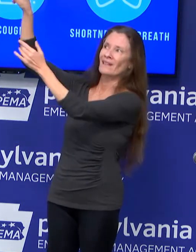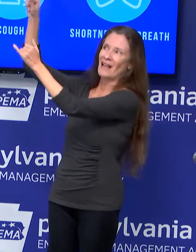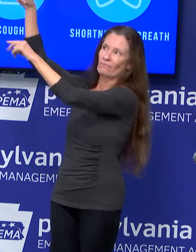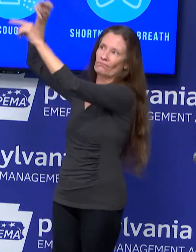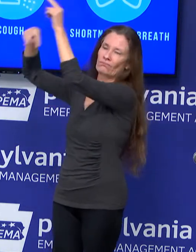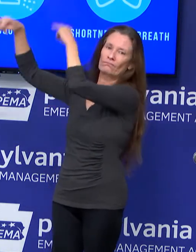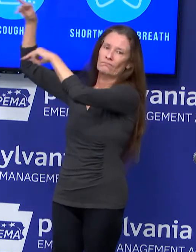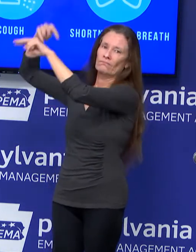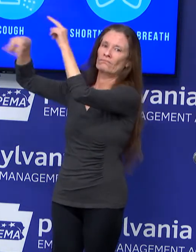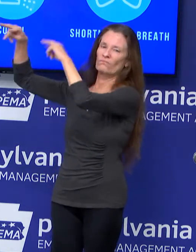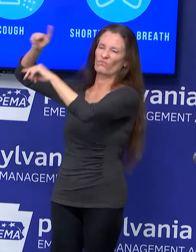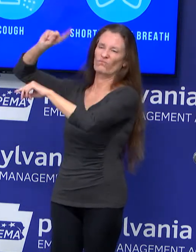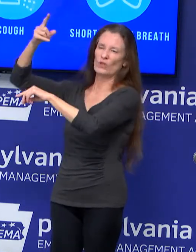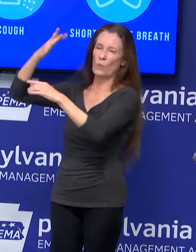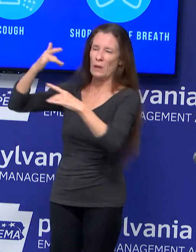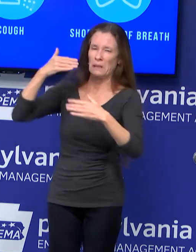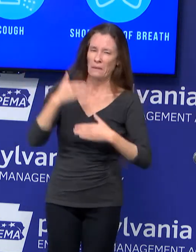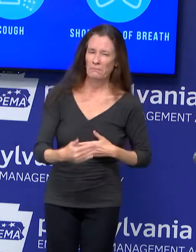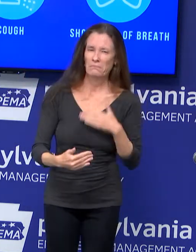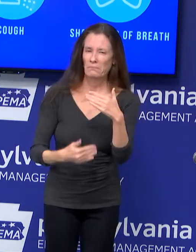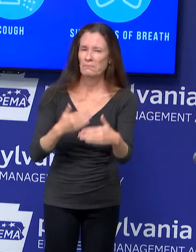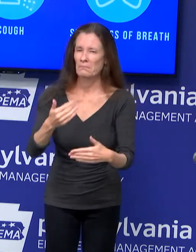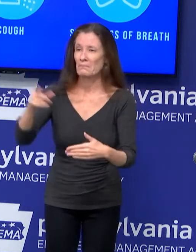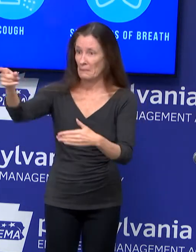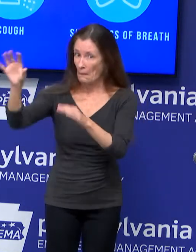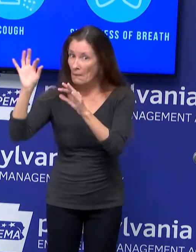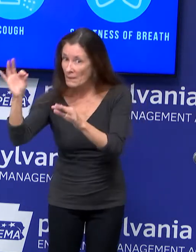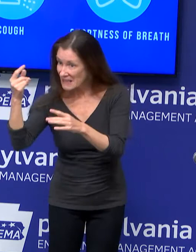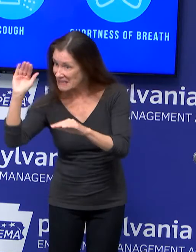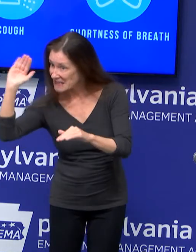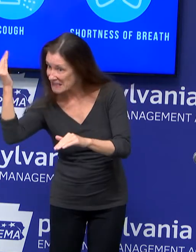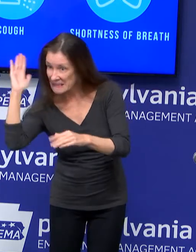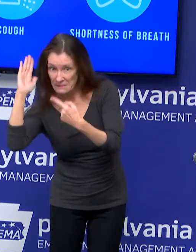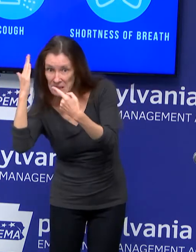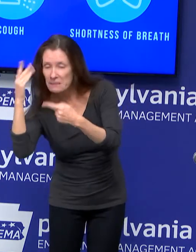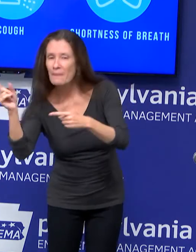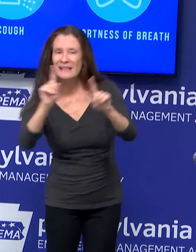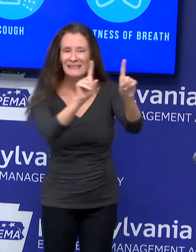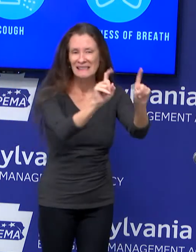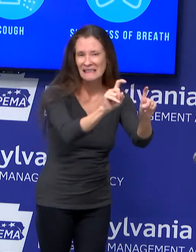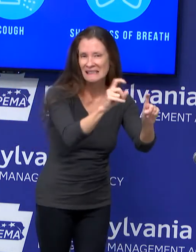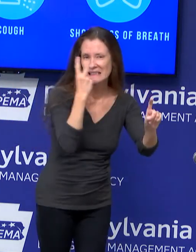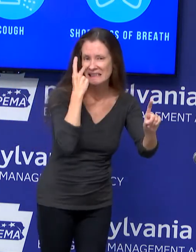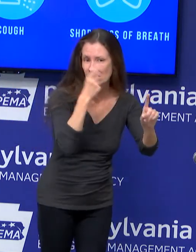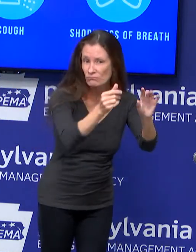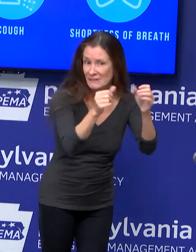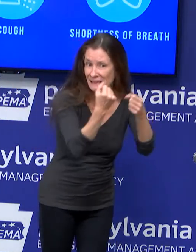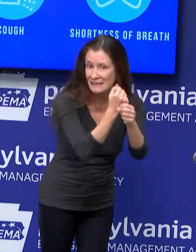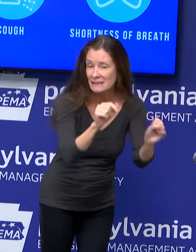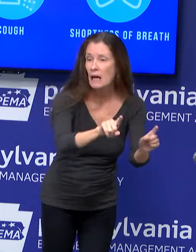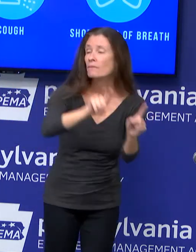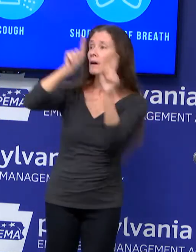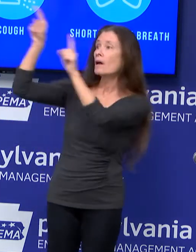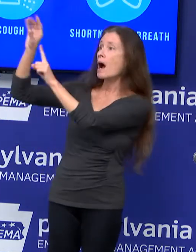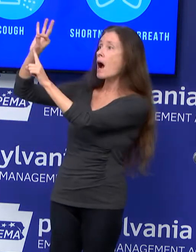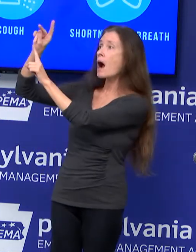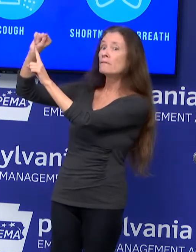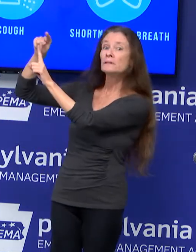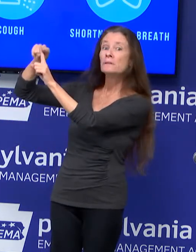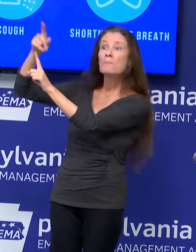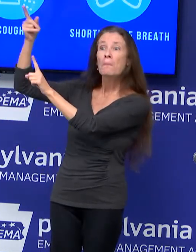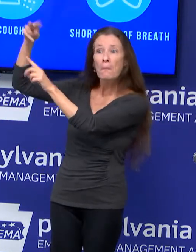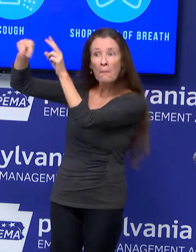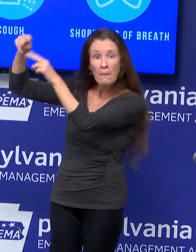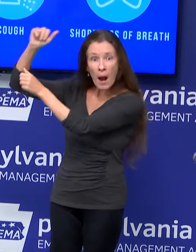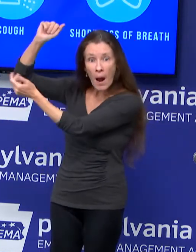and the CDC, et cetera. And so our jobs comes when they say, that's done. And then they will notify